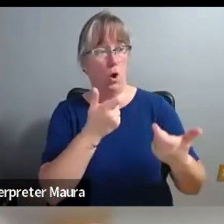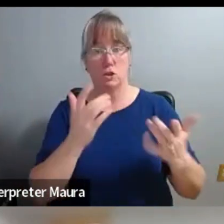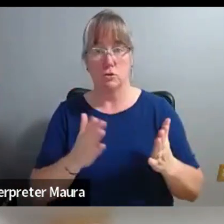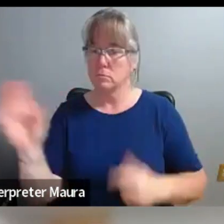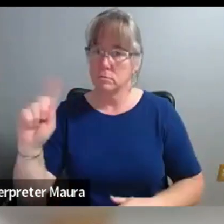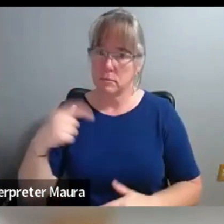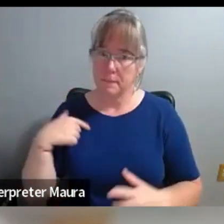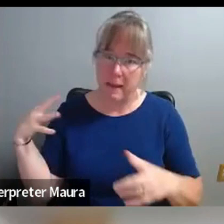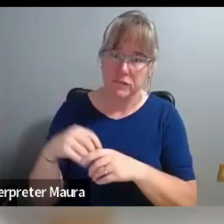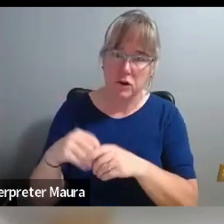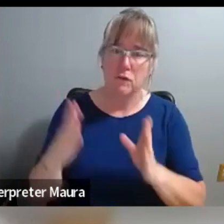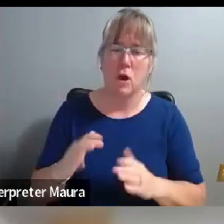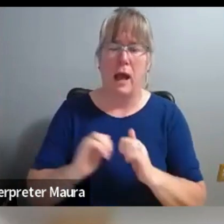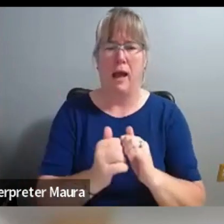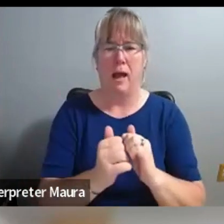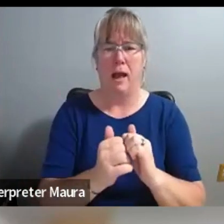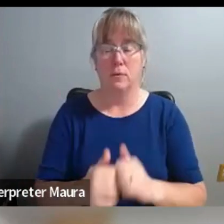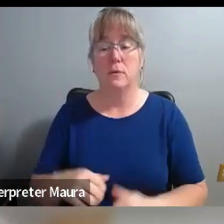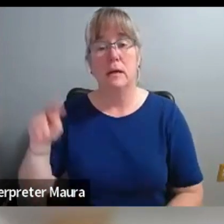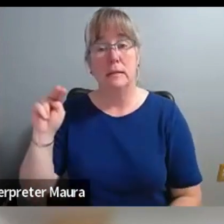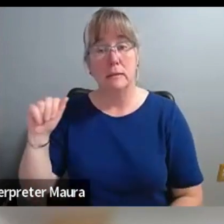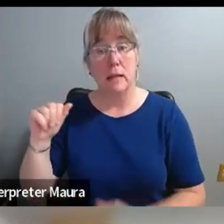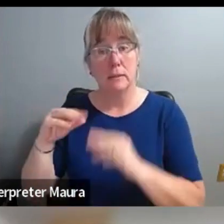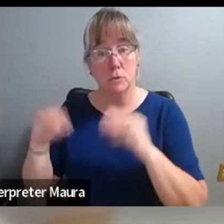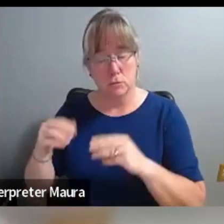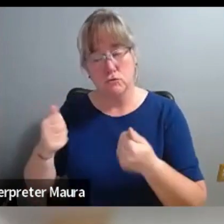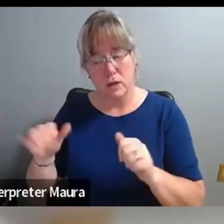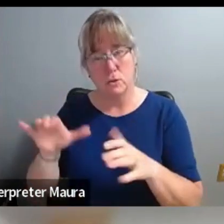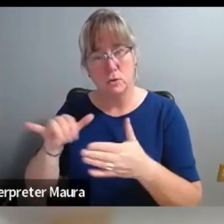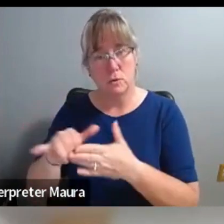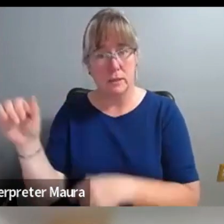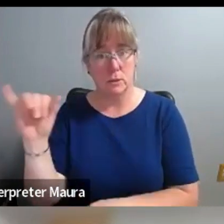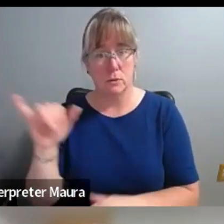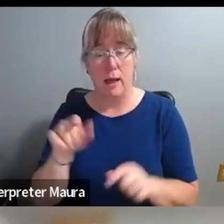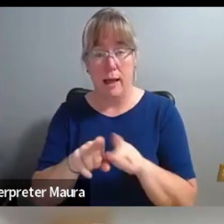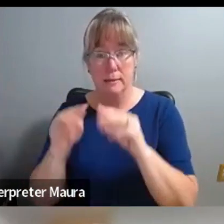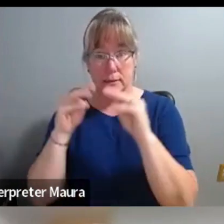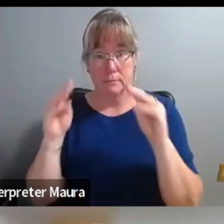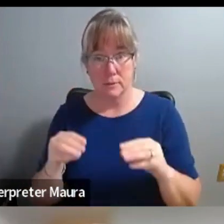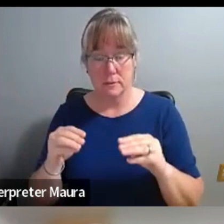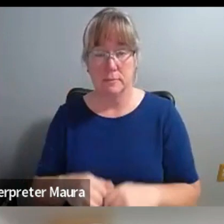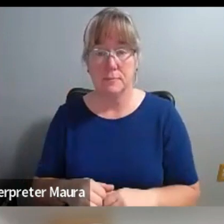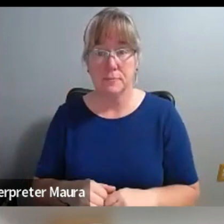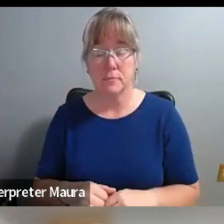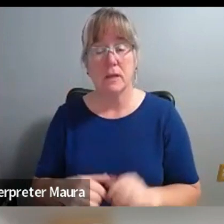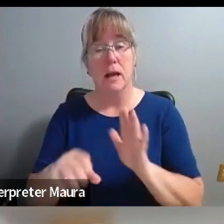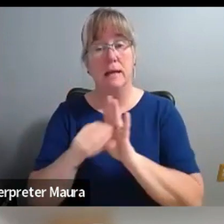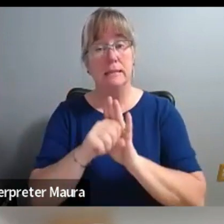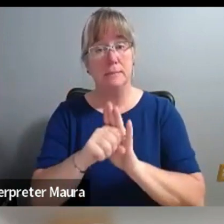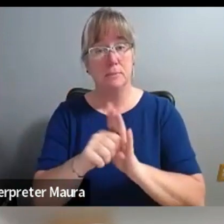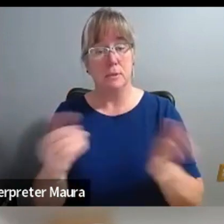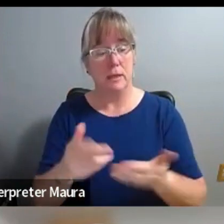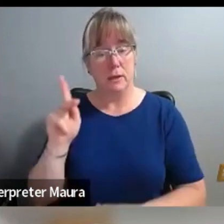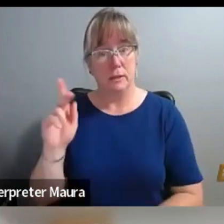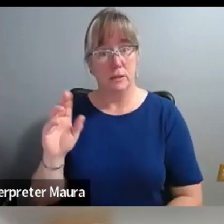The Nelson Atkins is trying to do that work too. As a museum, as a symbol of Kansas City, they are taking a